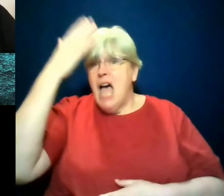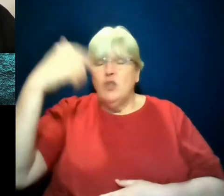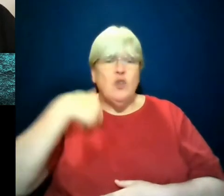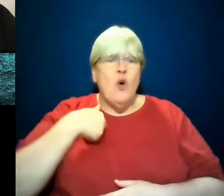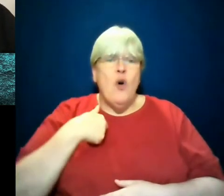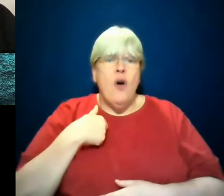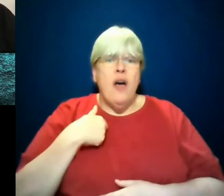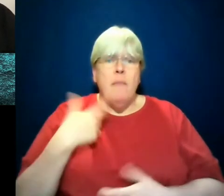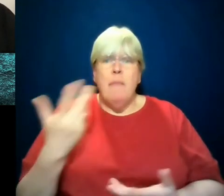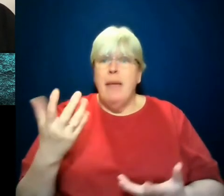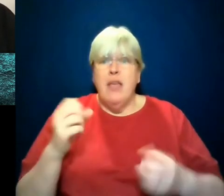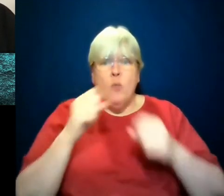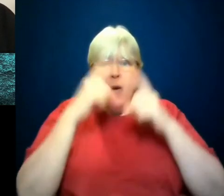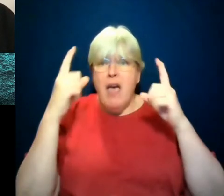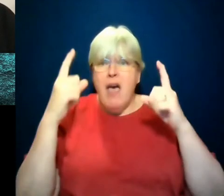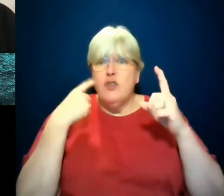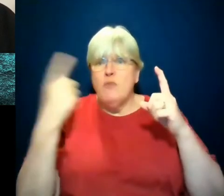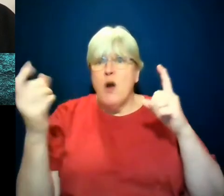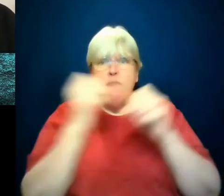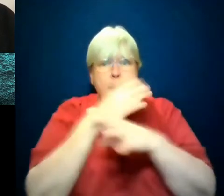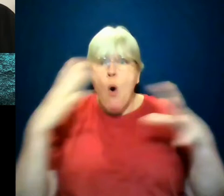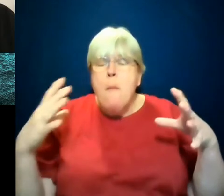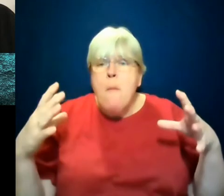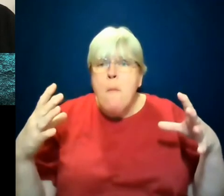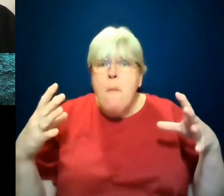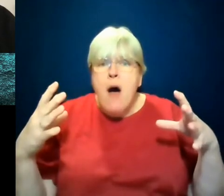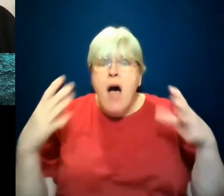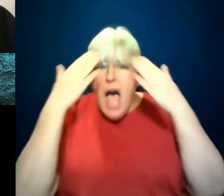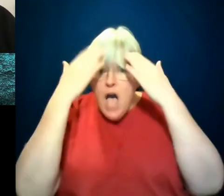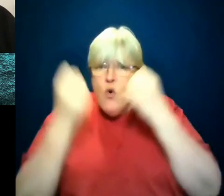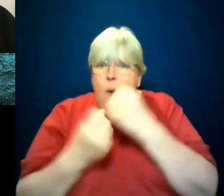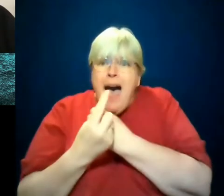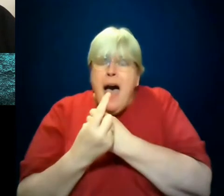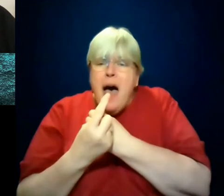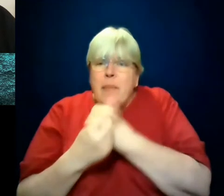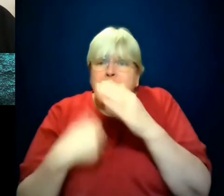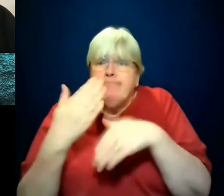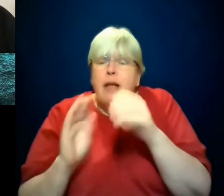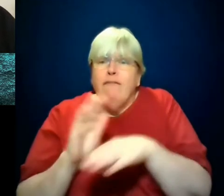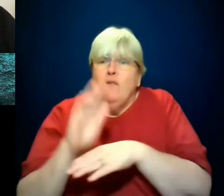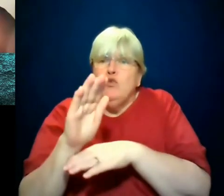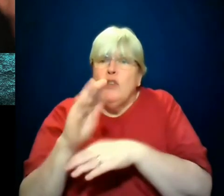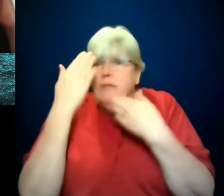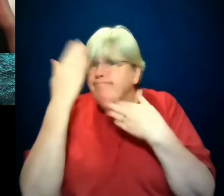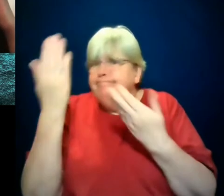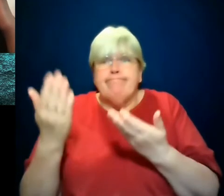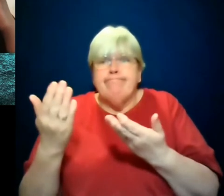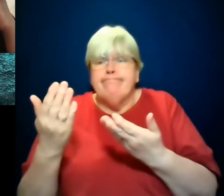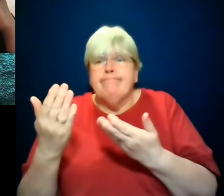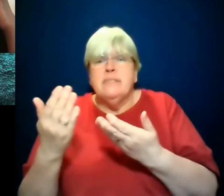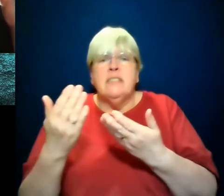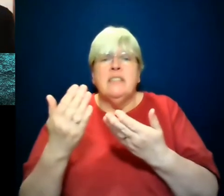off. Or I don't know what happens in the future that I don't know. And I don't,